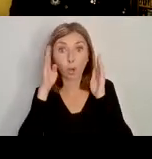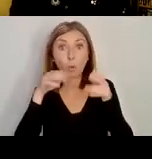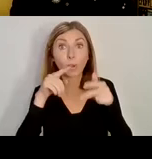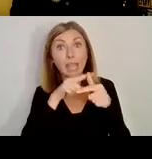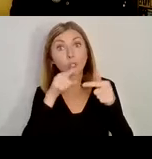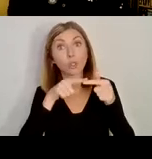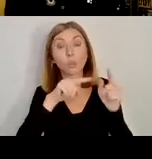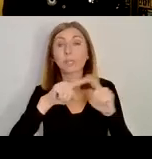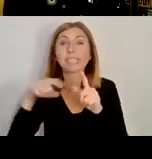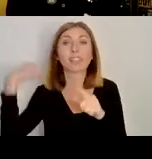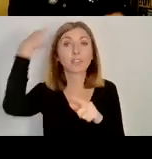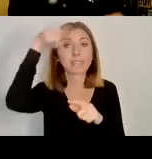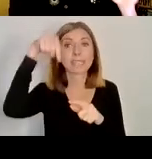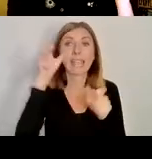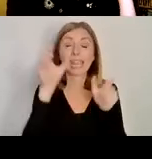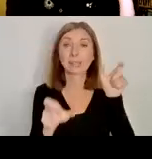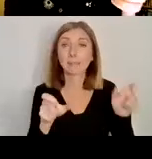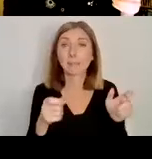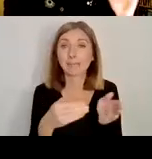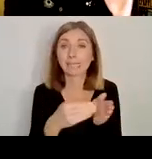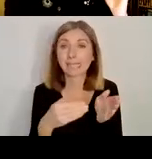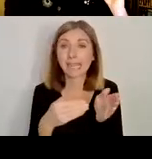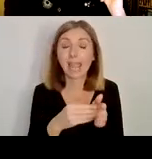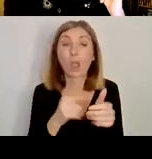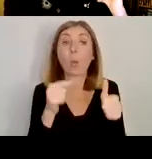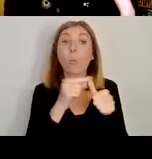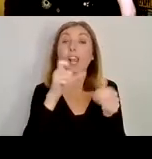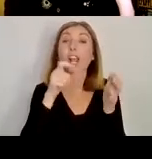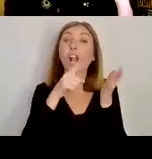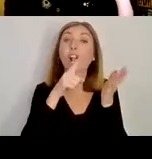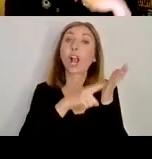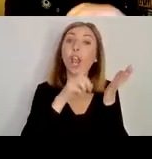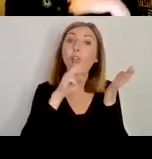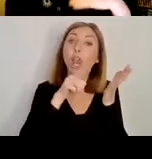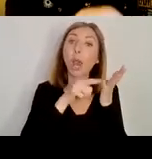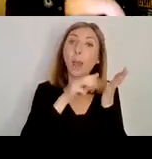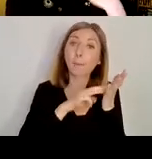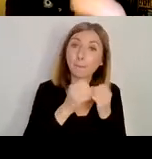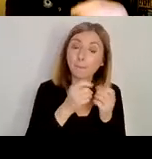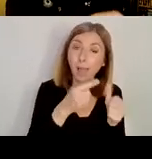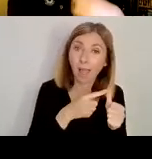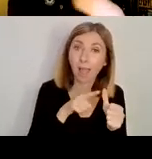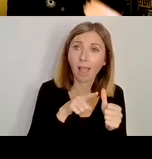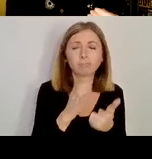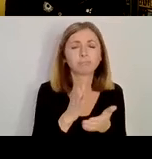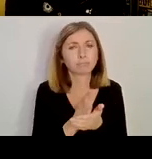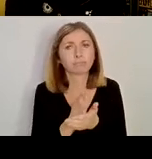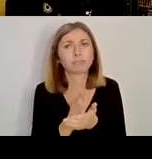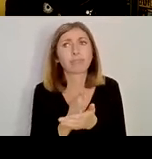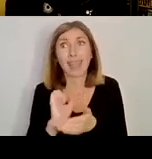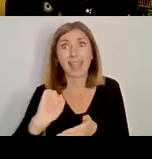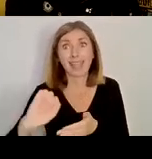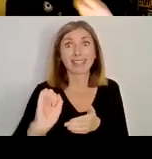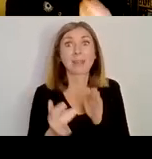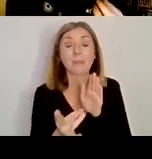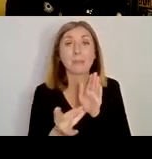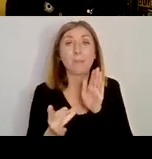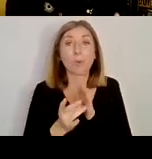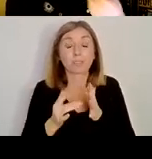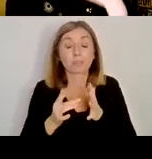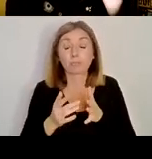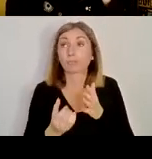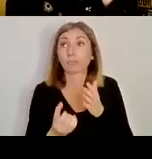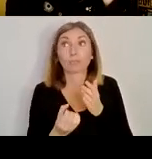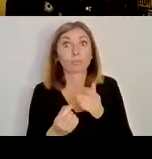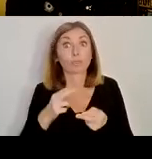contrasting career today. Columba, whose importance, if anything, grows over time. He becomes more and